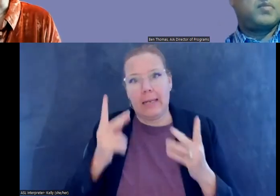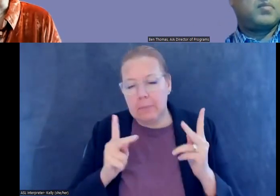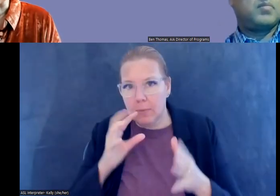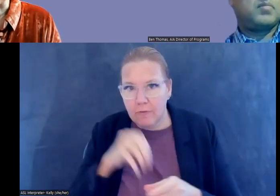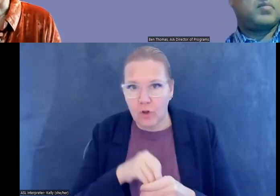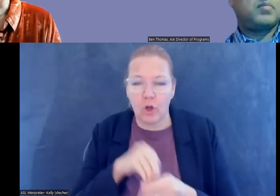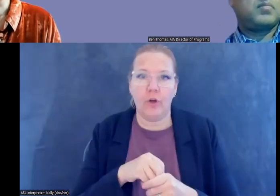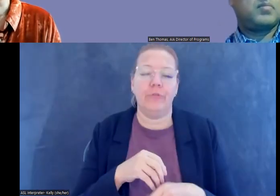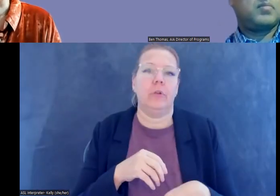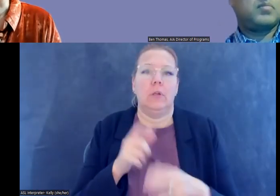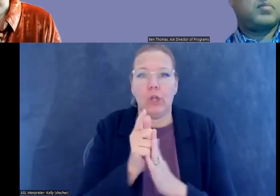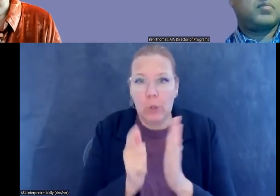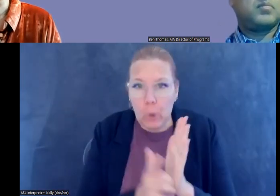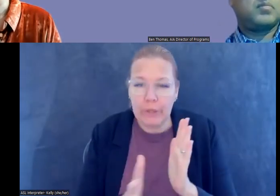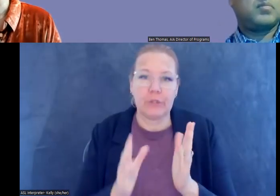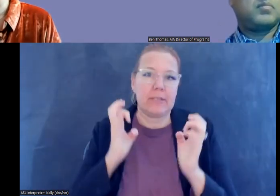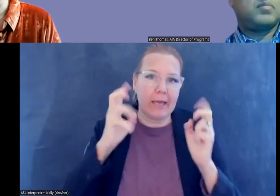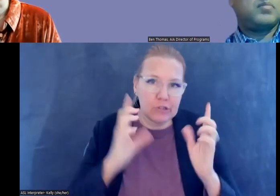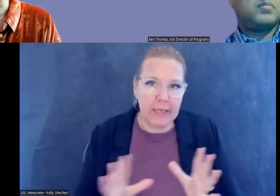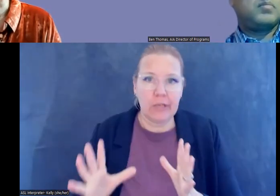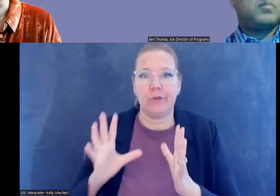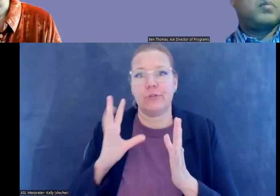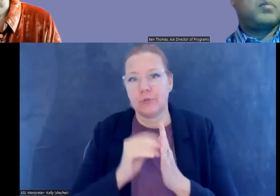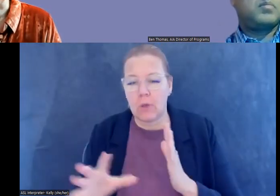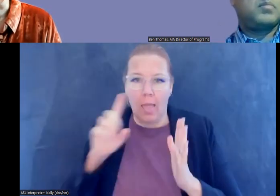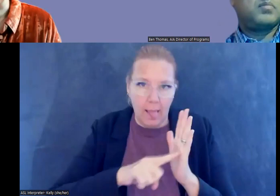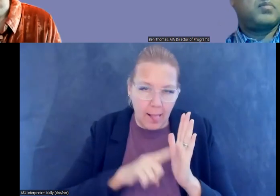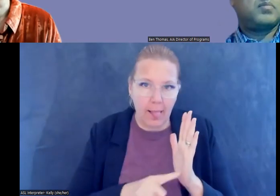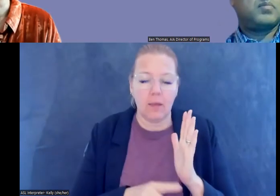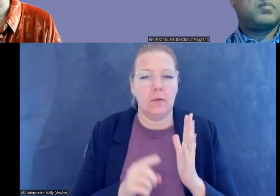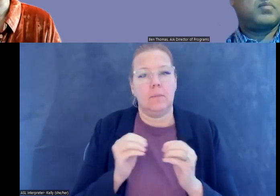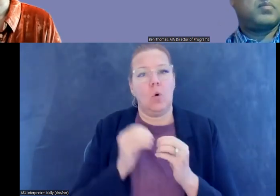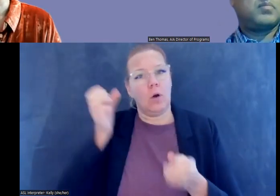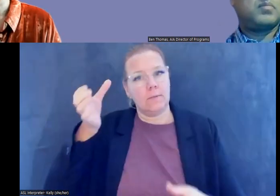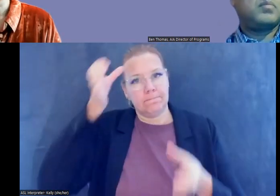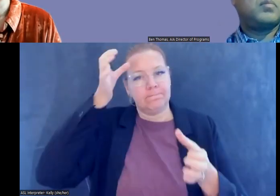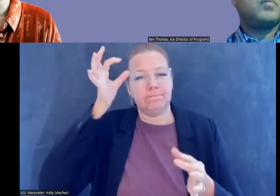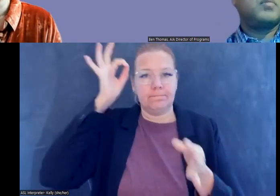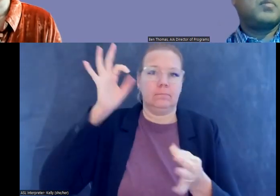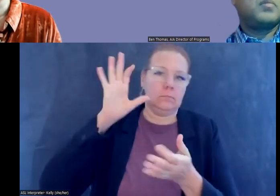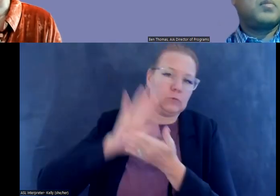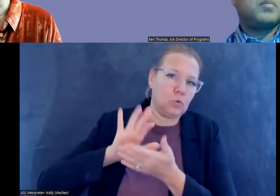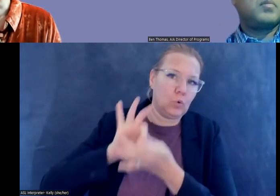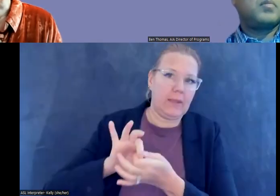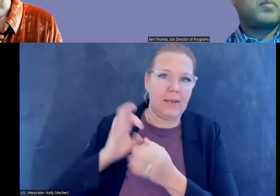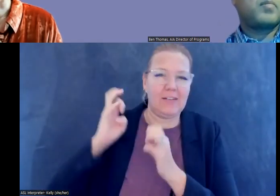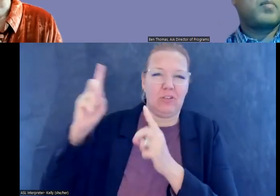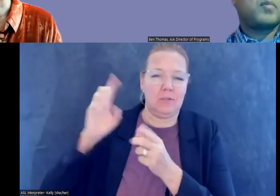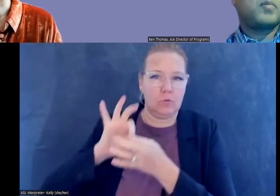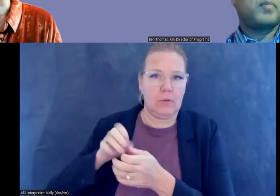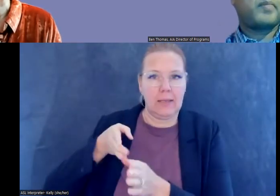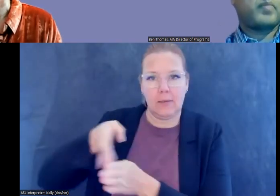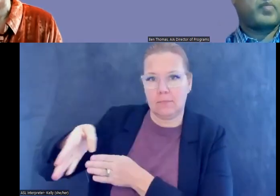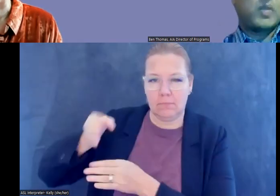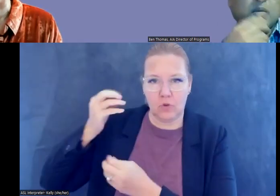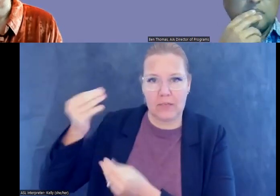who are working to study the illicit trade. So it's a huge source of more scholarly information. Um, and of course, um,